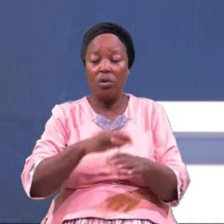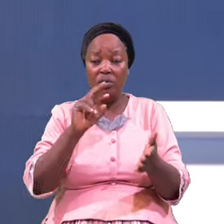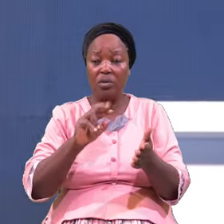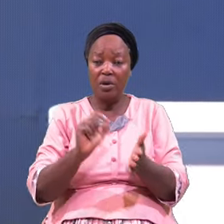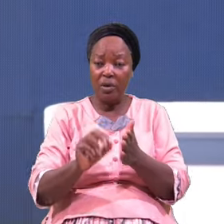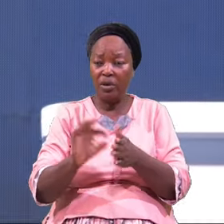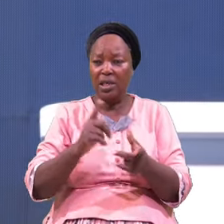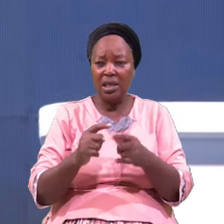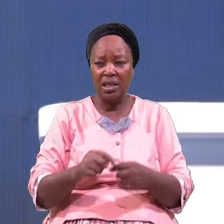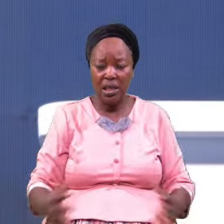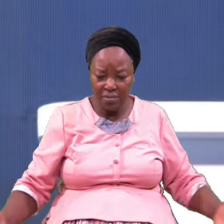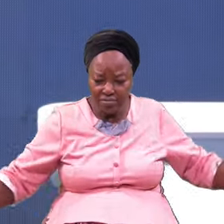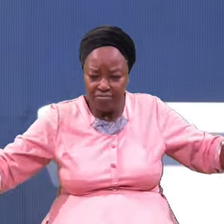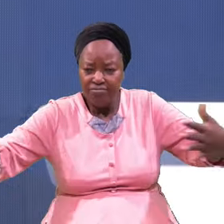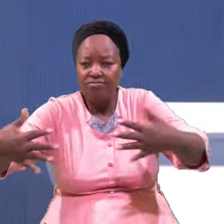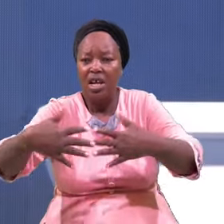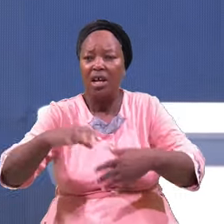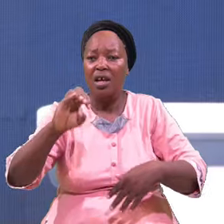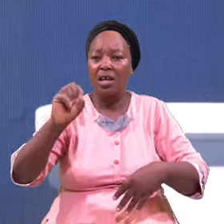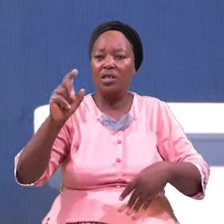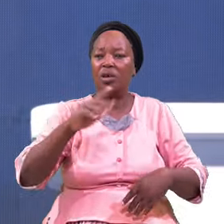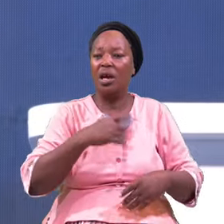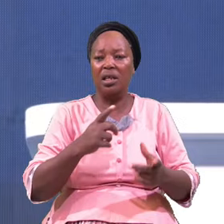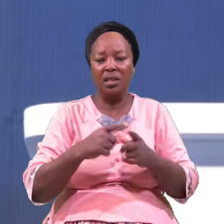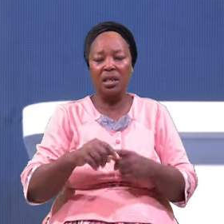Esau And Jacob Cried